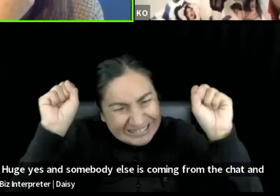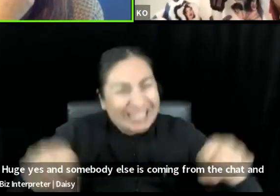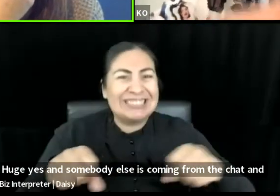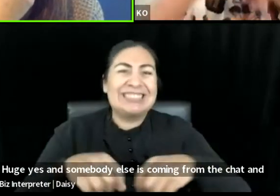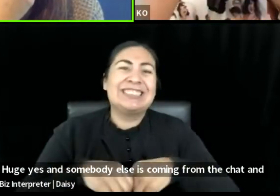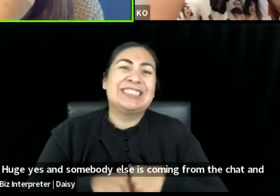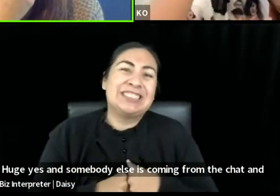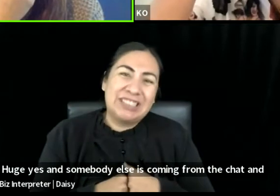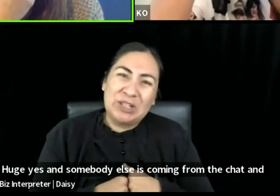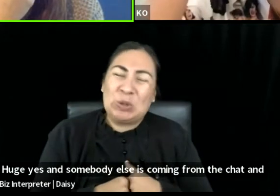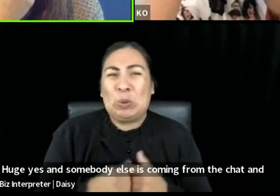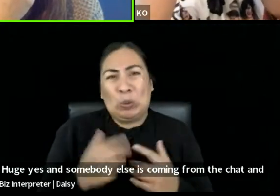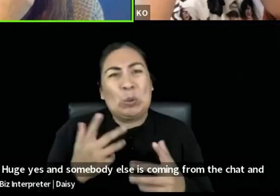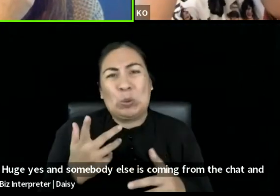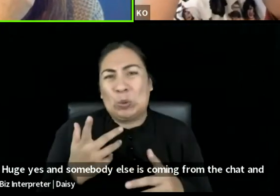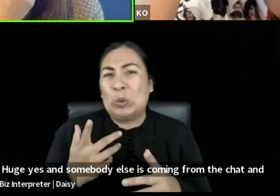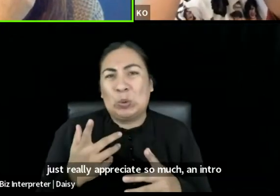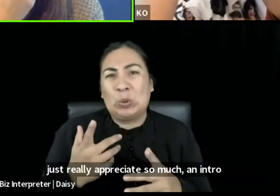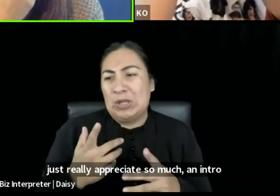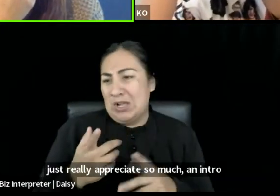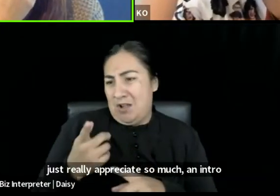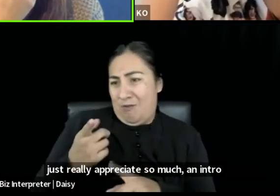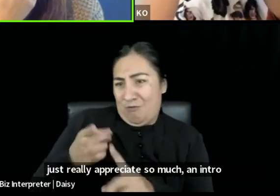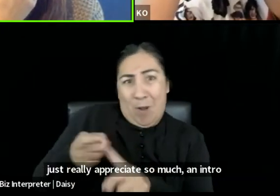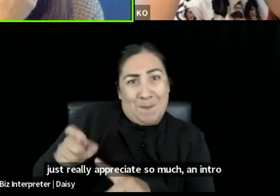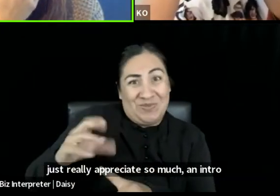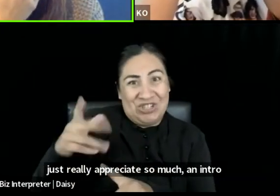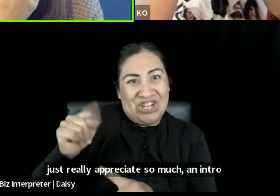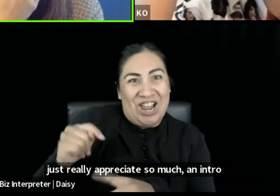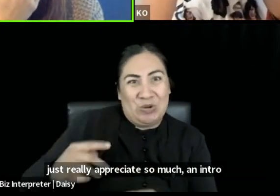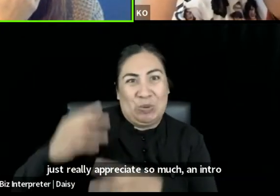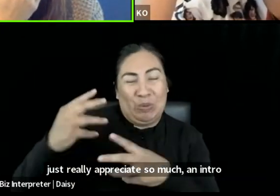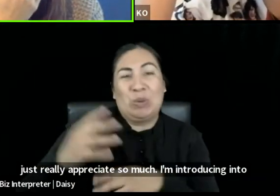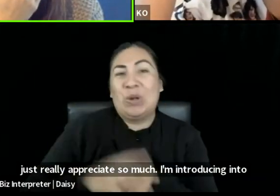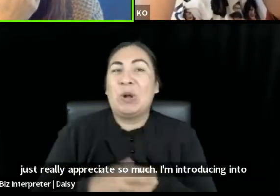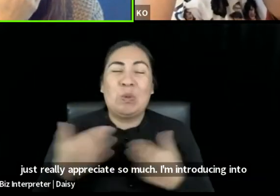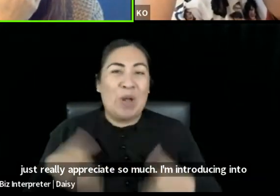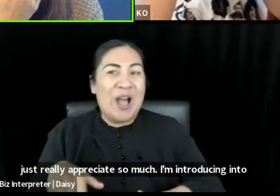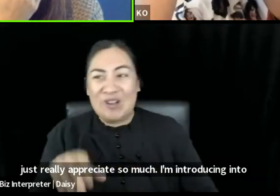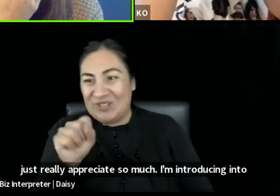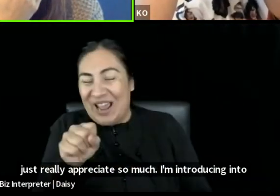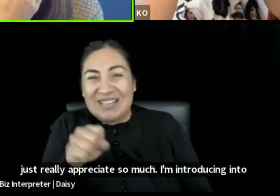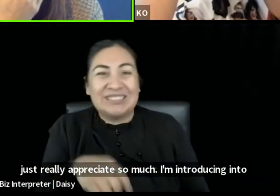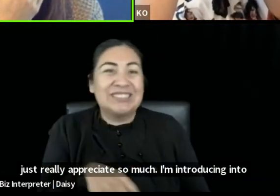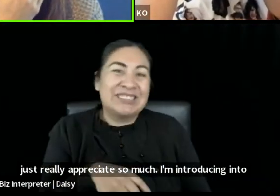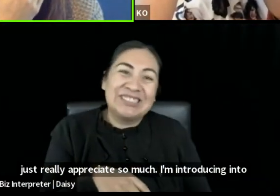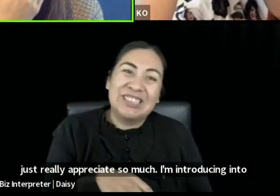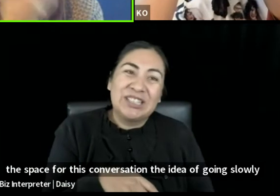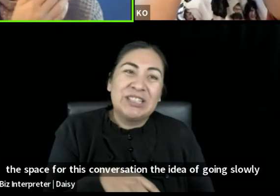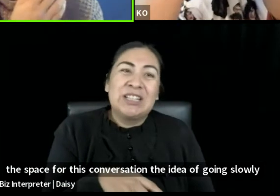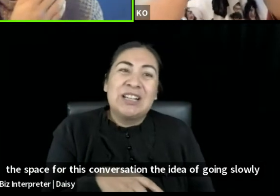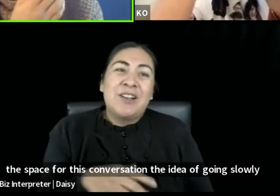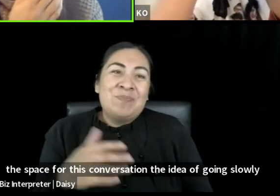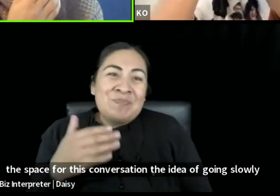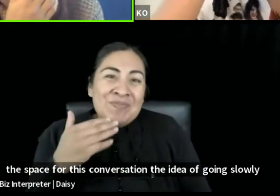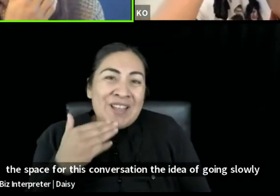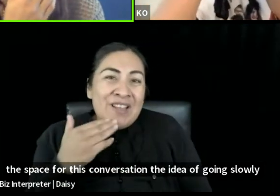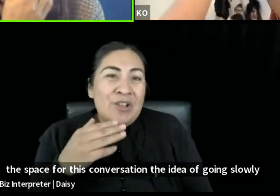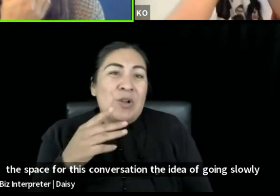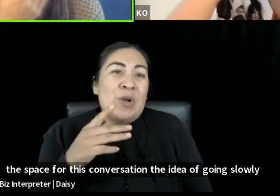so much, um, introducing into the space for this conversation, the idea of going slowly at the top,